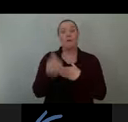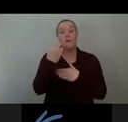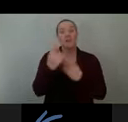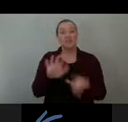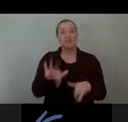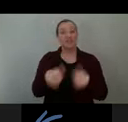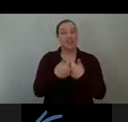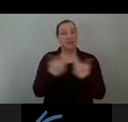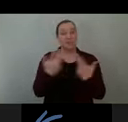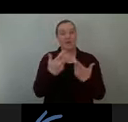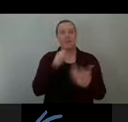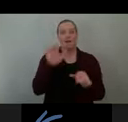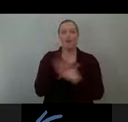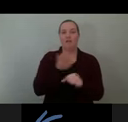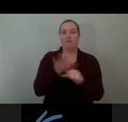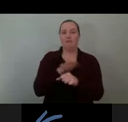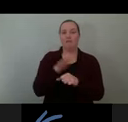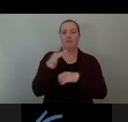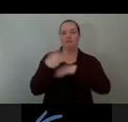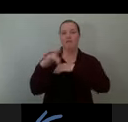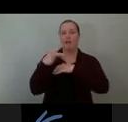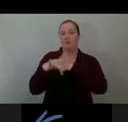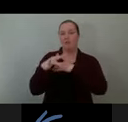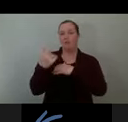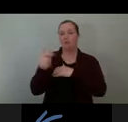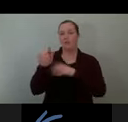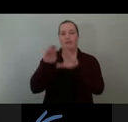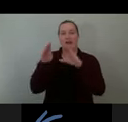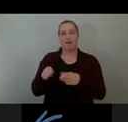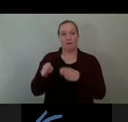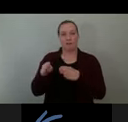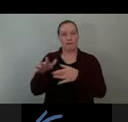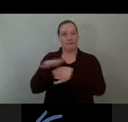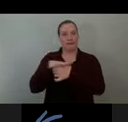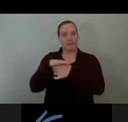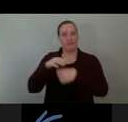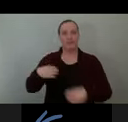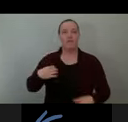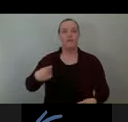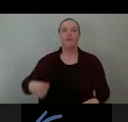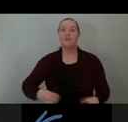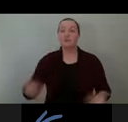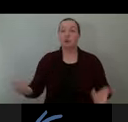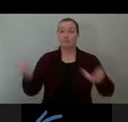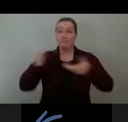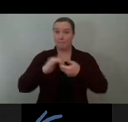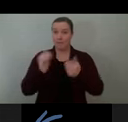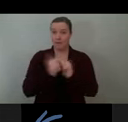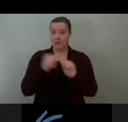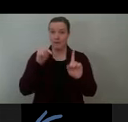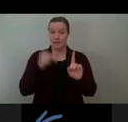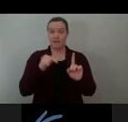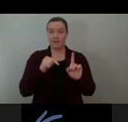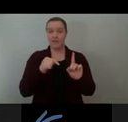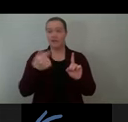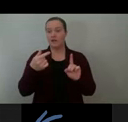sufficient nursery space. So by partnering with them and other organisations, the gardener forest nursery will nurture the seedlings of